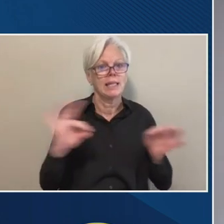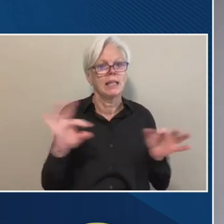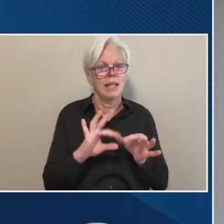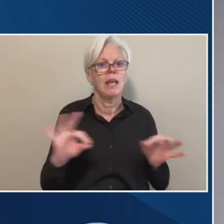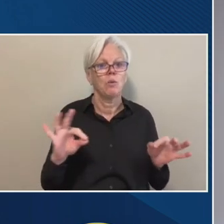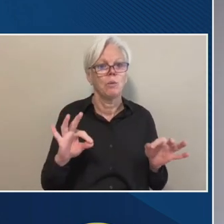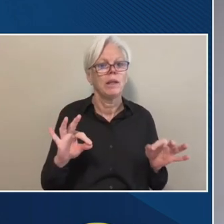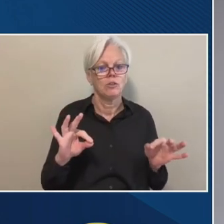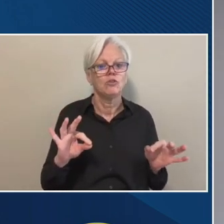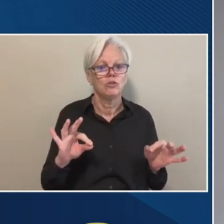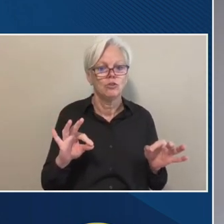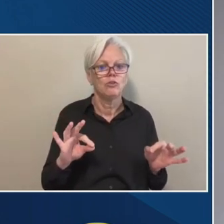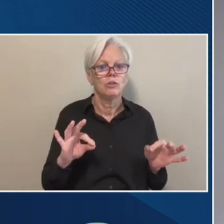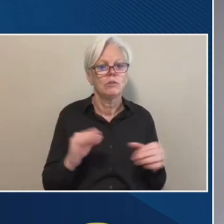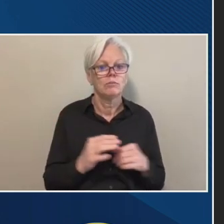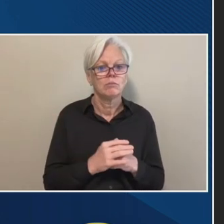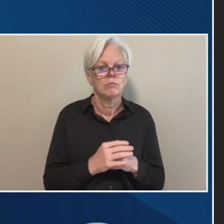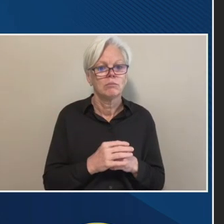comments.